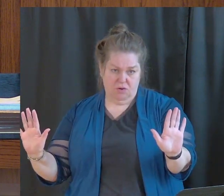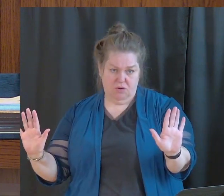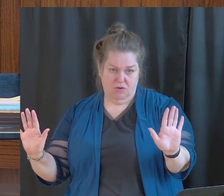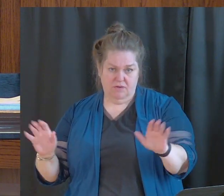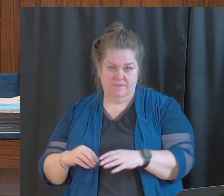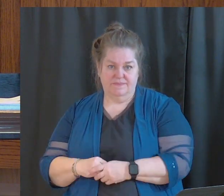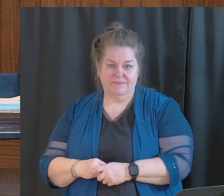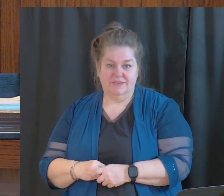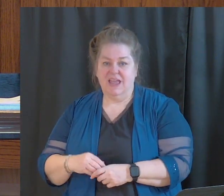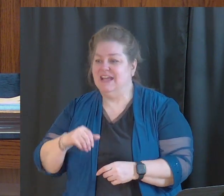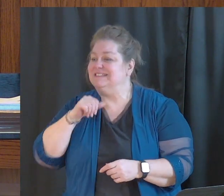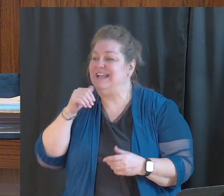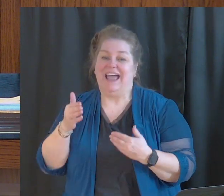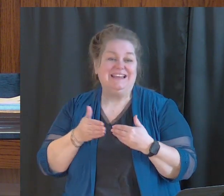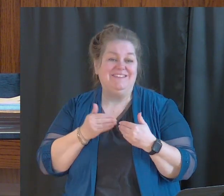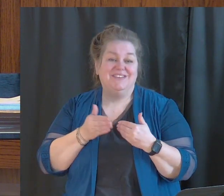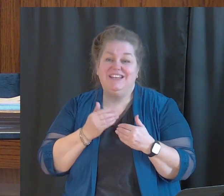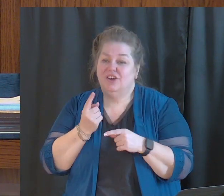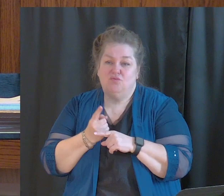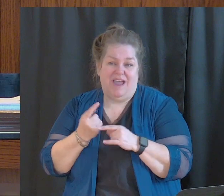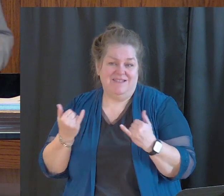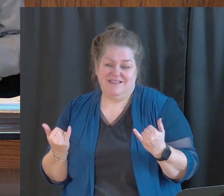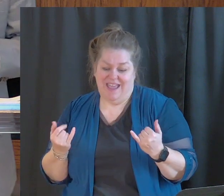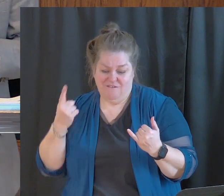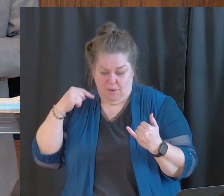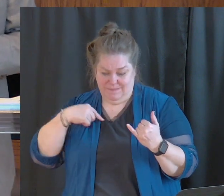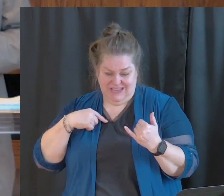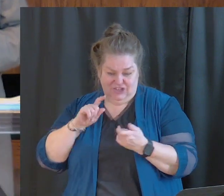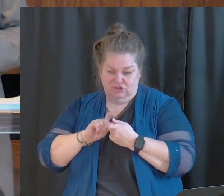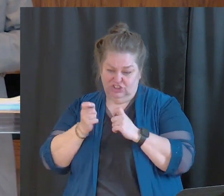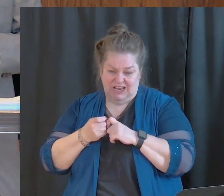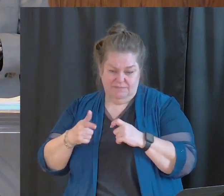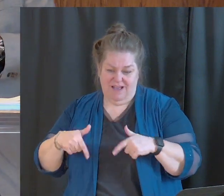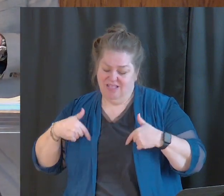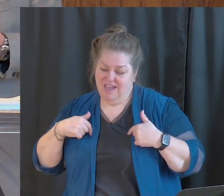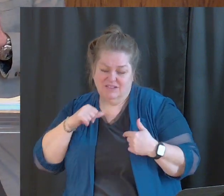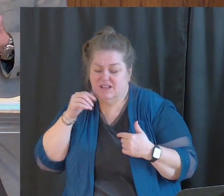convenient thing right now to make a change in my life.